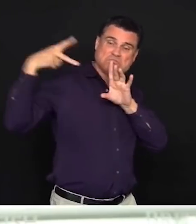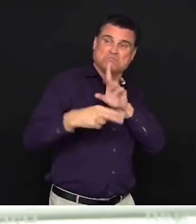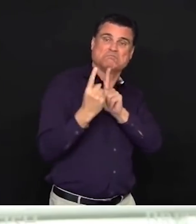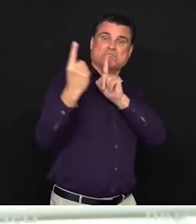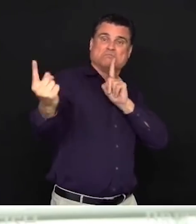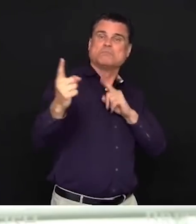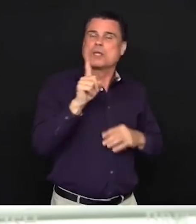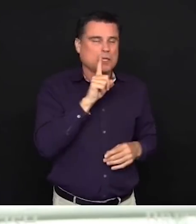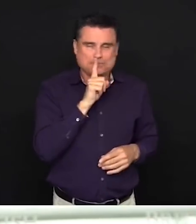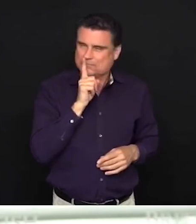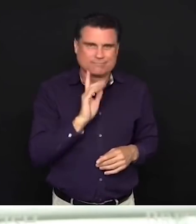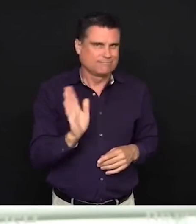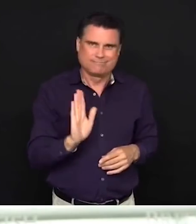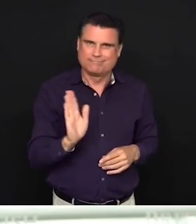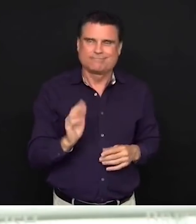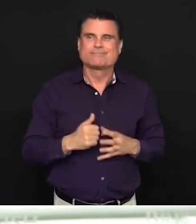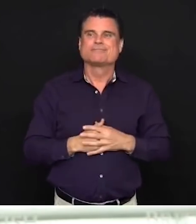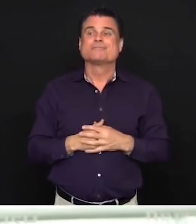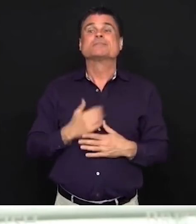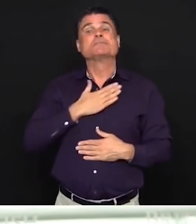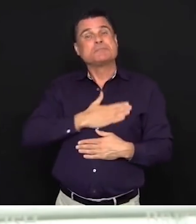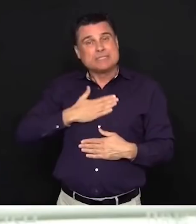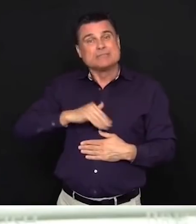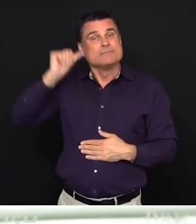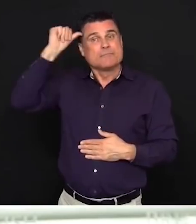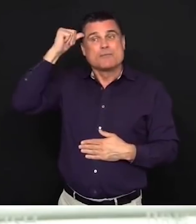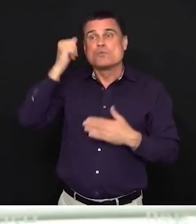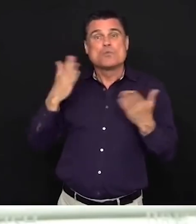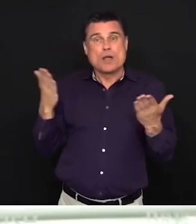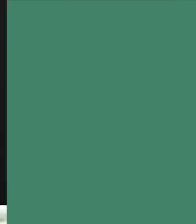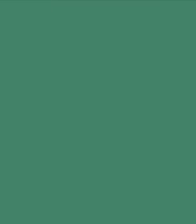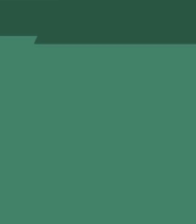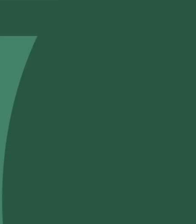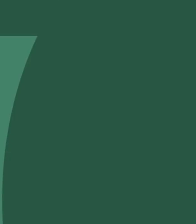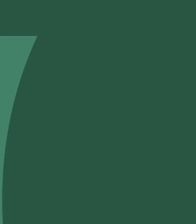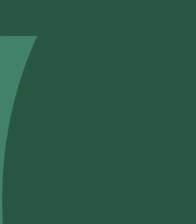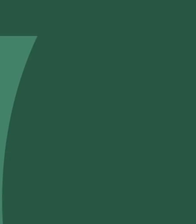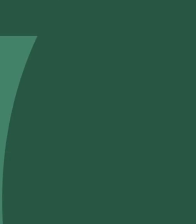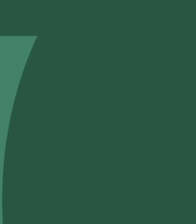now or down the road. We will get through this together.